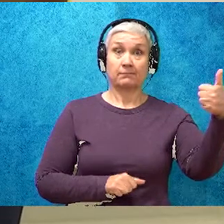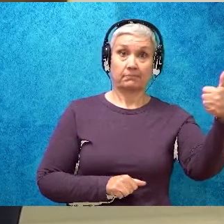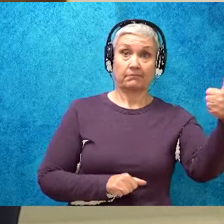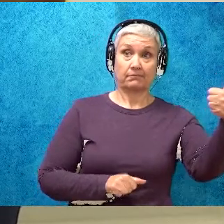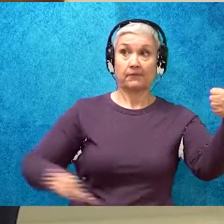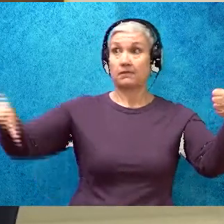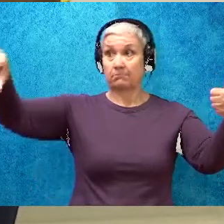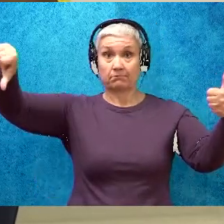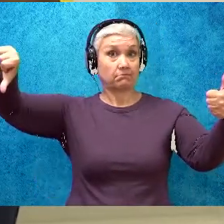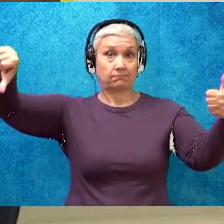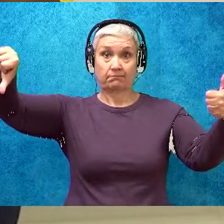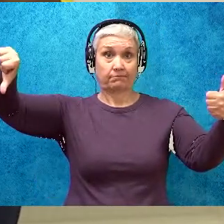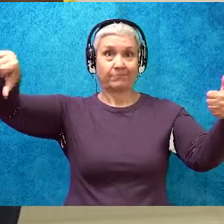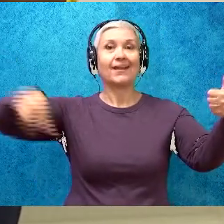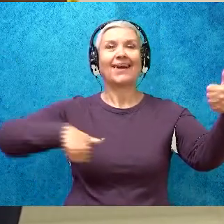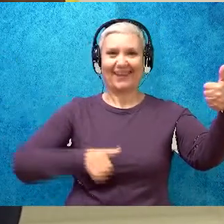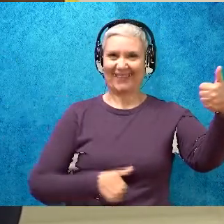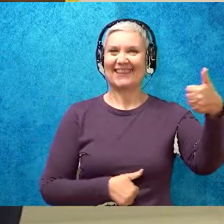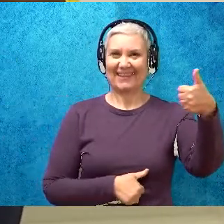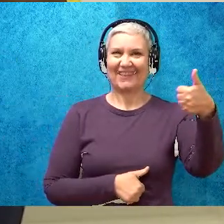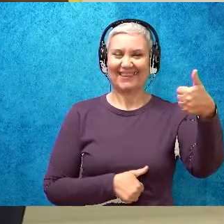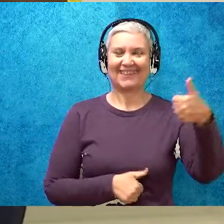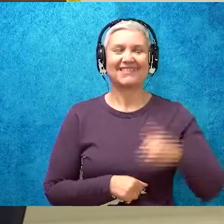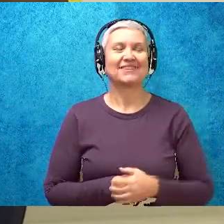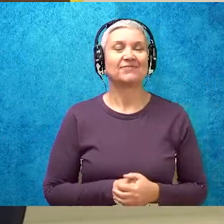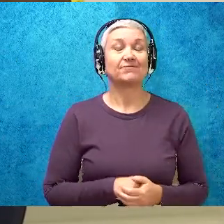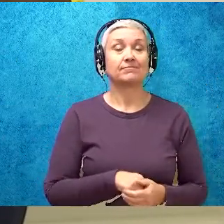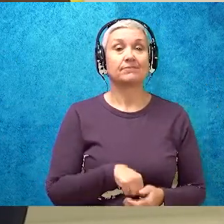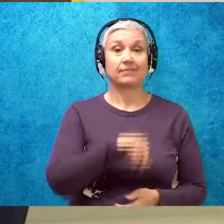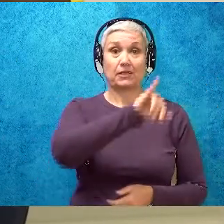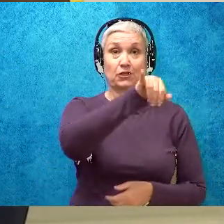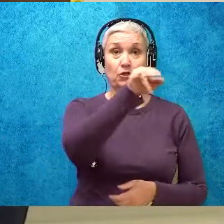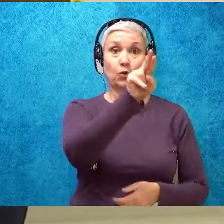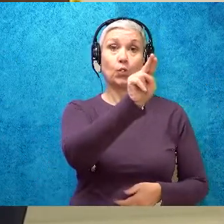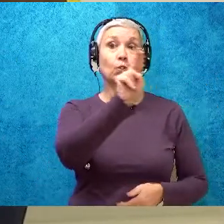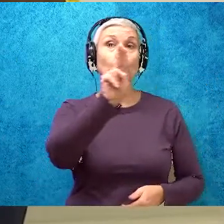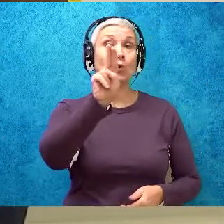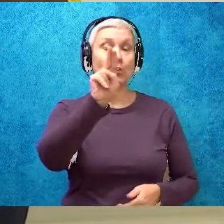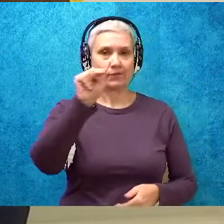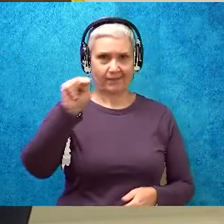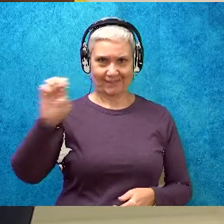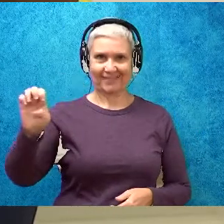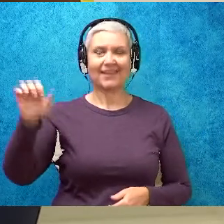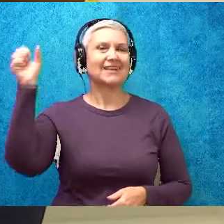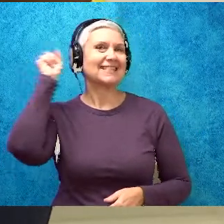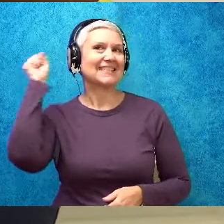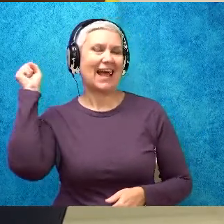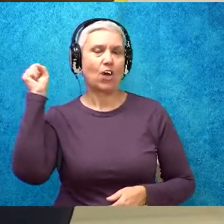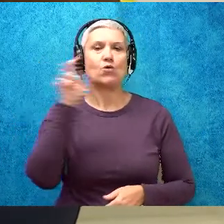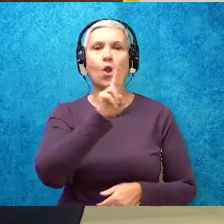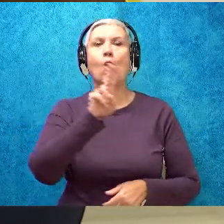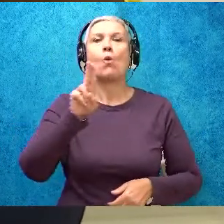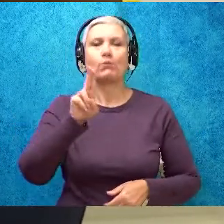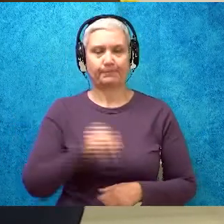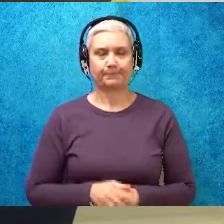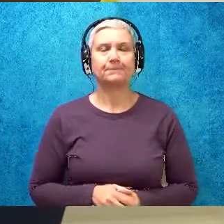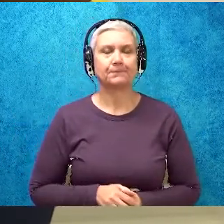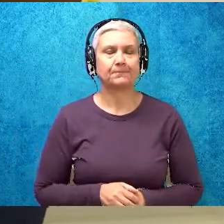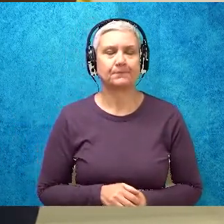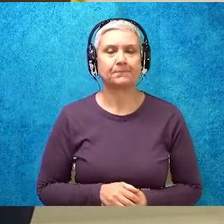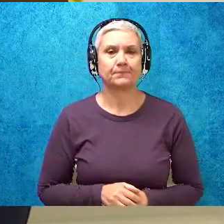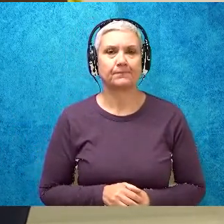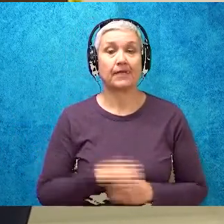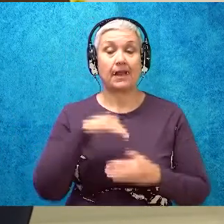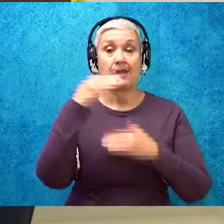Good job. We all got it right. In the word June, you hear the long U sound. Awesome. Next